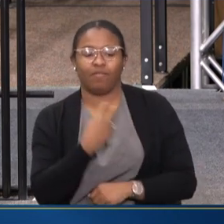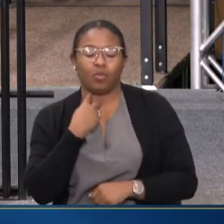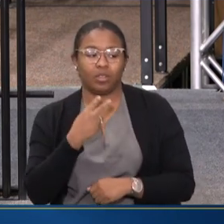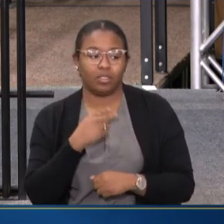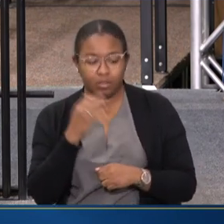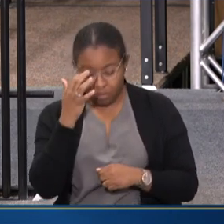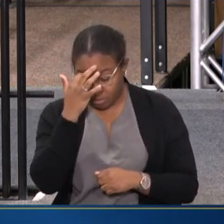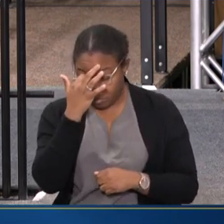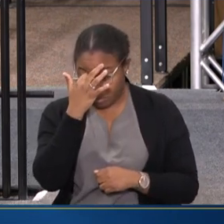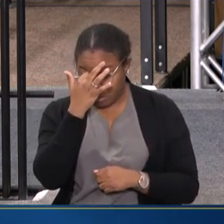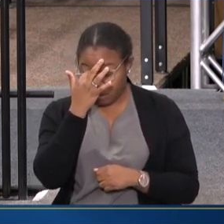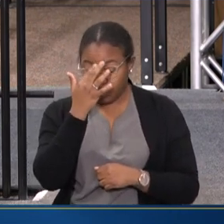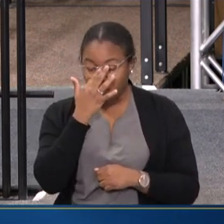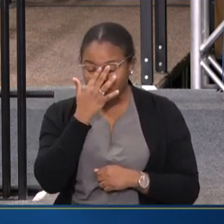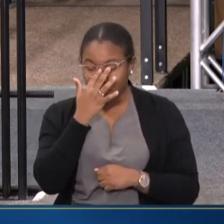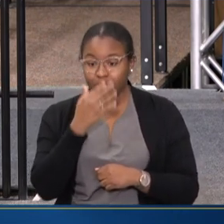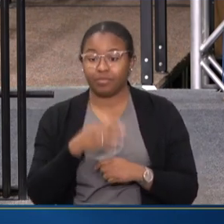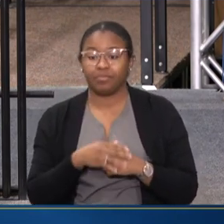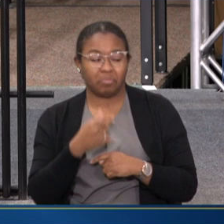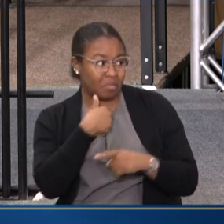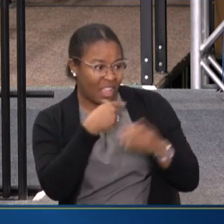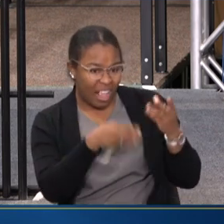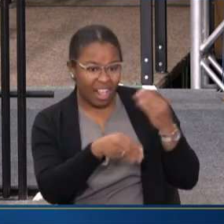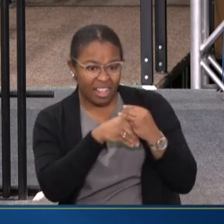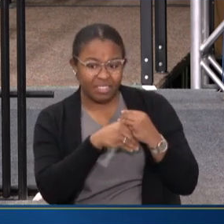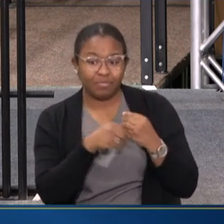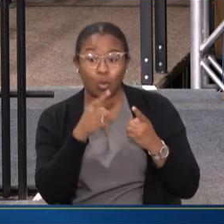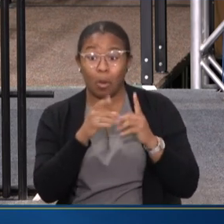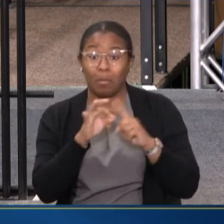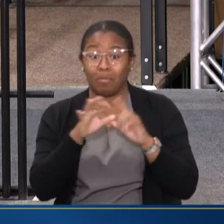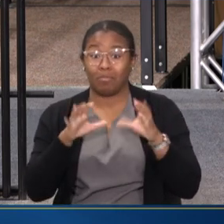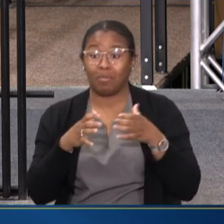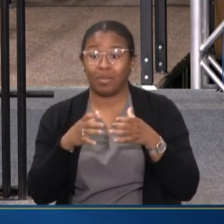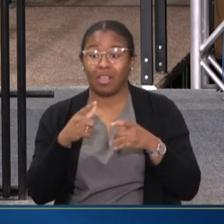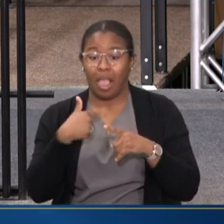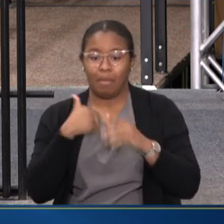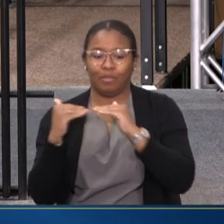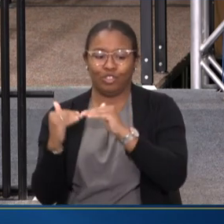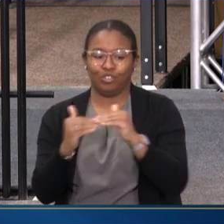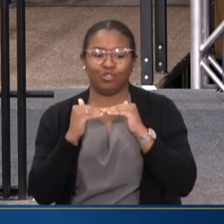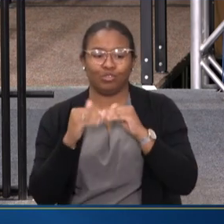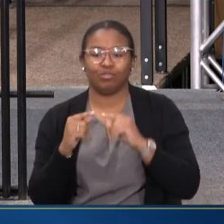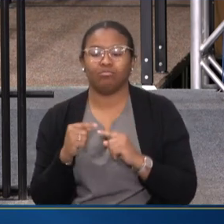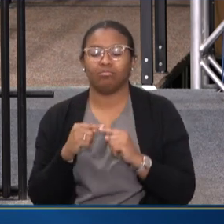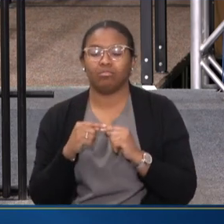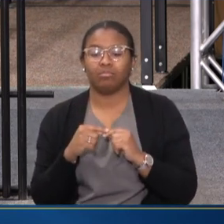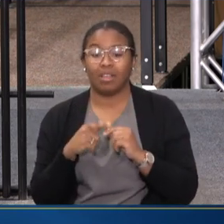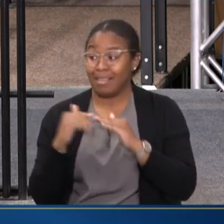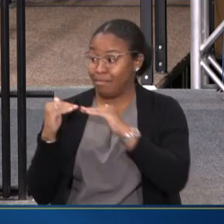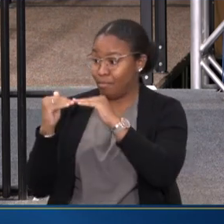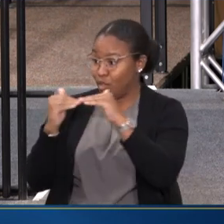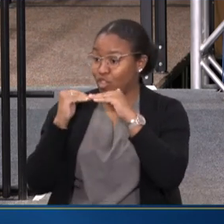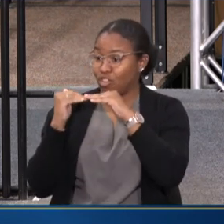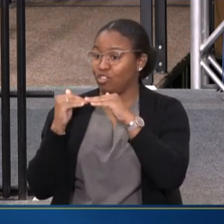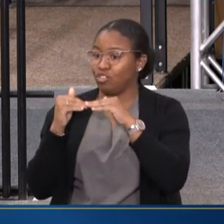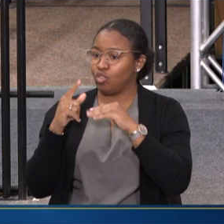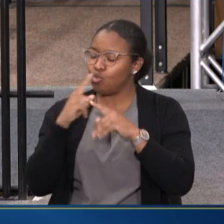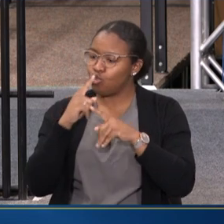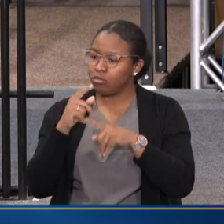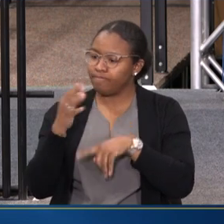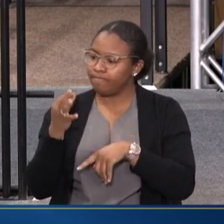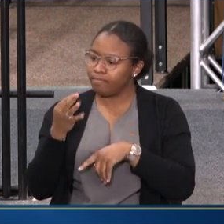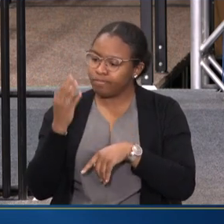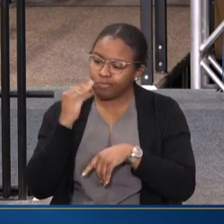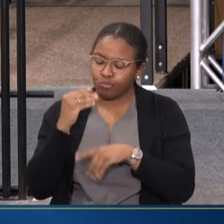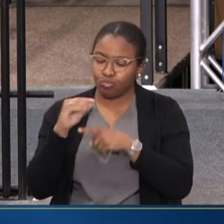I'LL JUST ADD TO THAT, I THINK ANOTHER IMPORTANT POPULATION TO THINK ABOUT ARE PEERS. YOU KNOW, PEERS, PARTICULARLY TRAINED PEERS